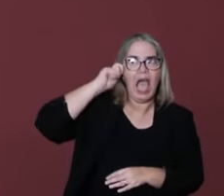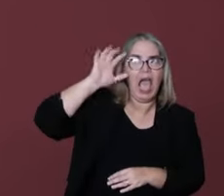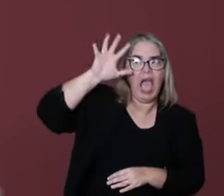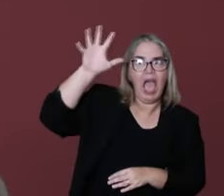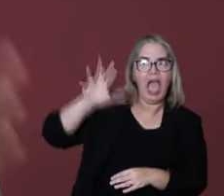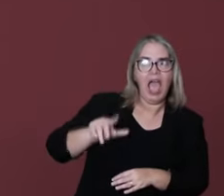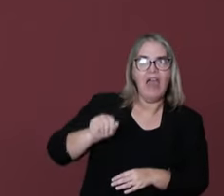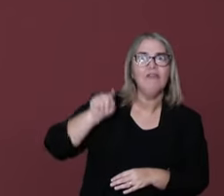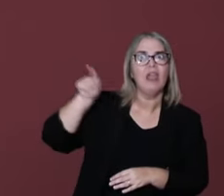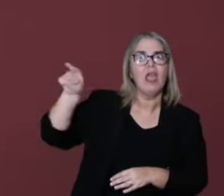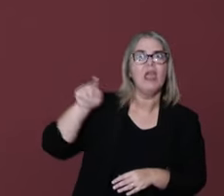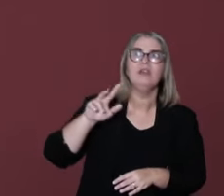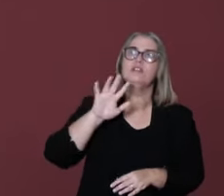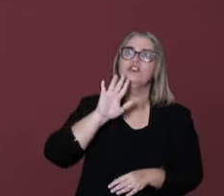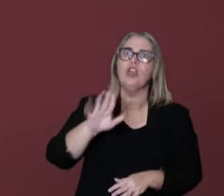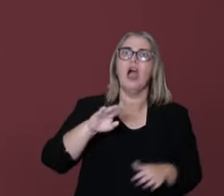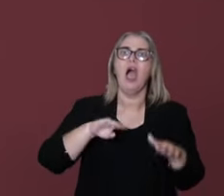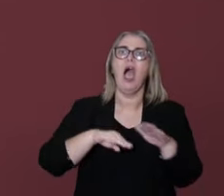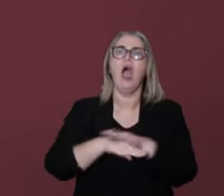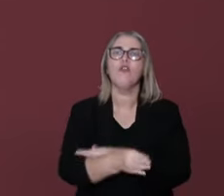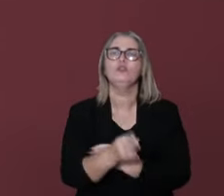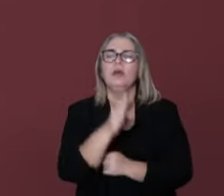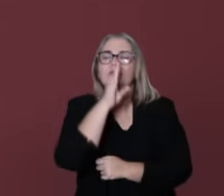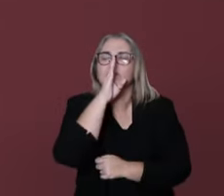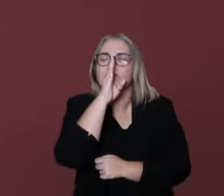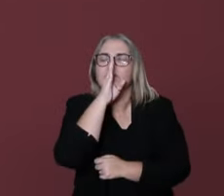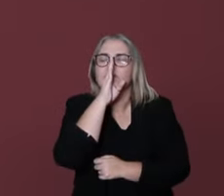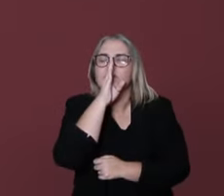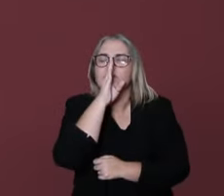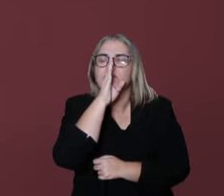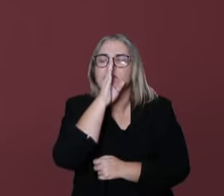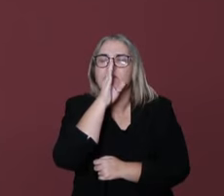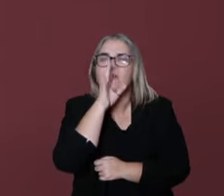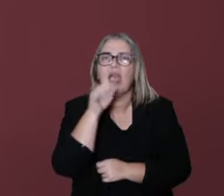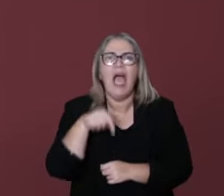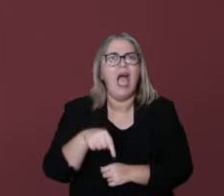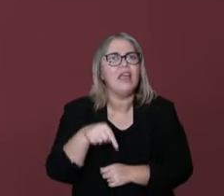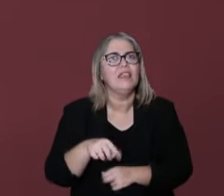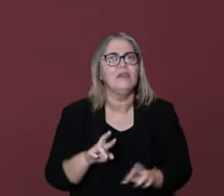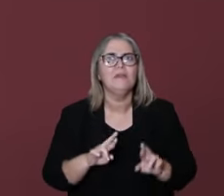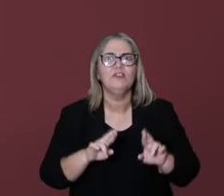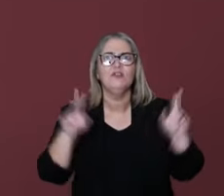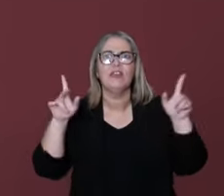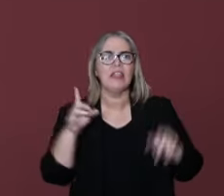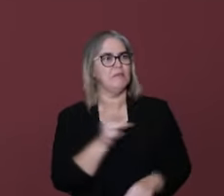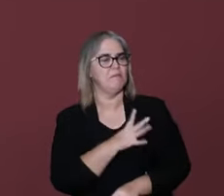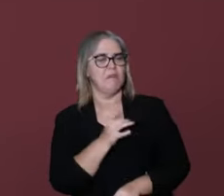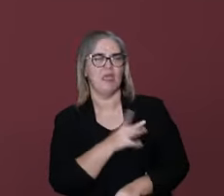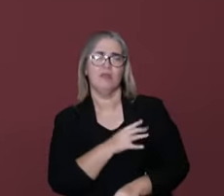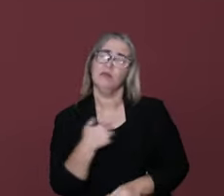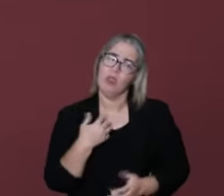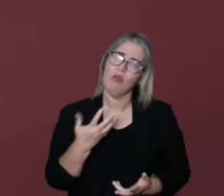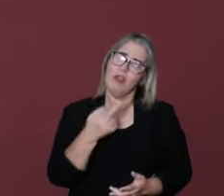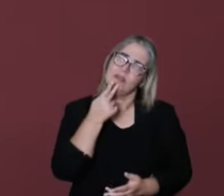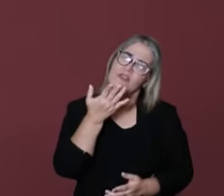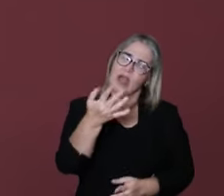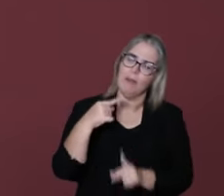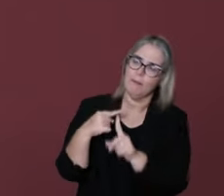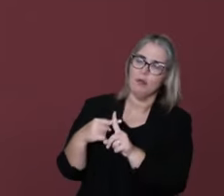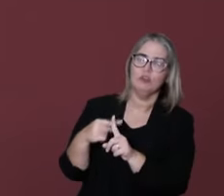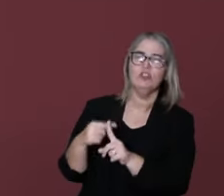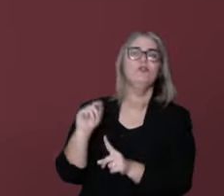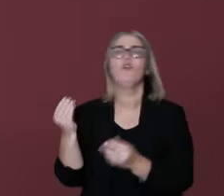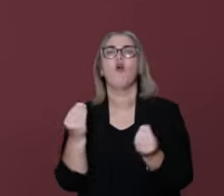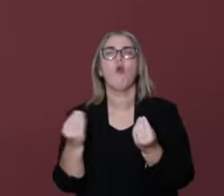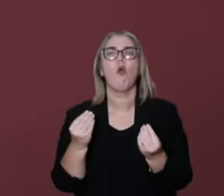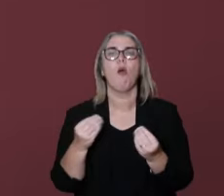silence is well accepted. So he says that when he leaves Africa, the other societies, the Western societies are